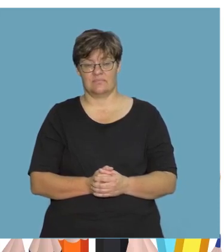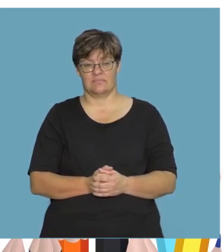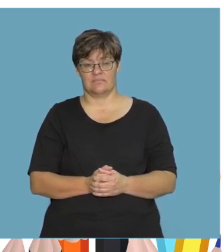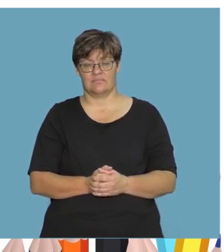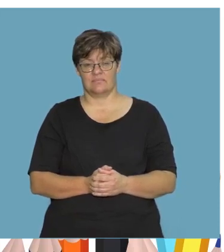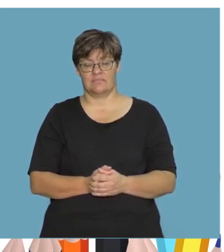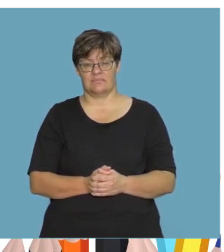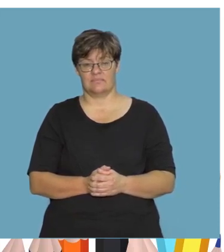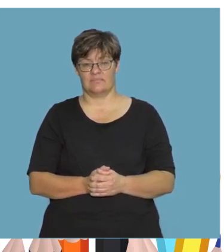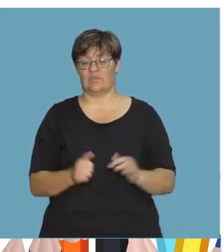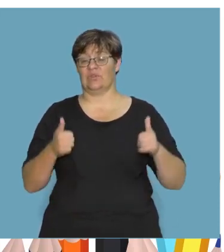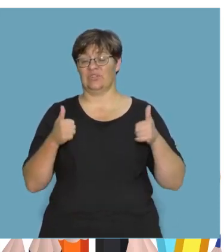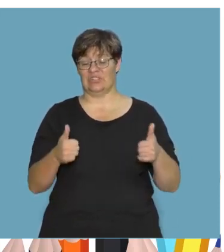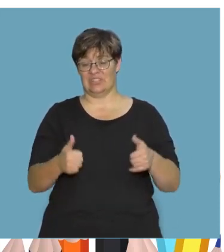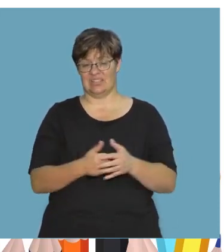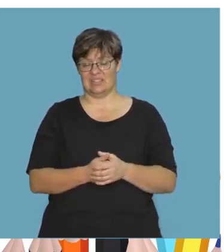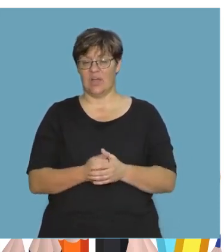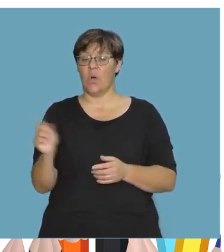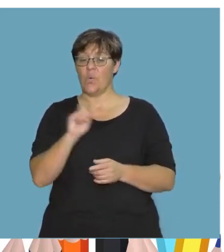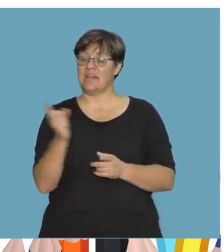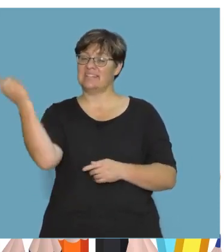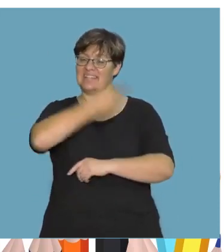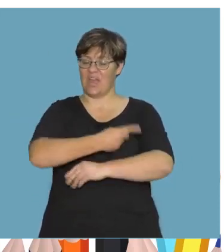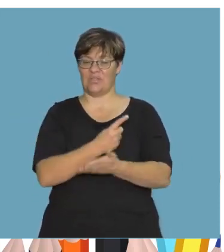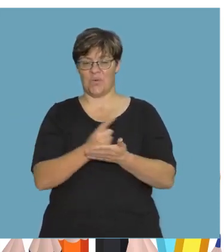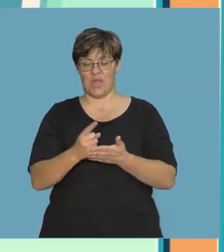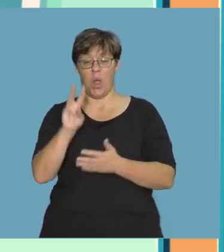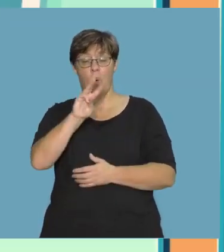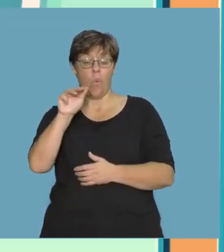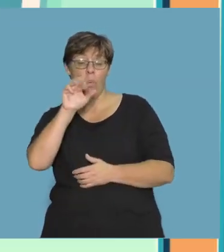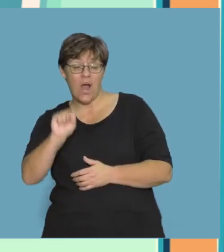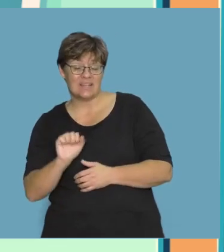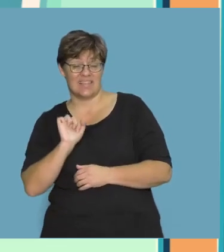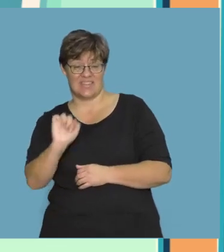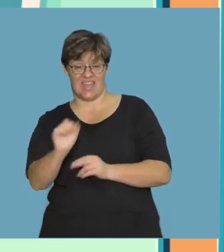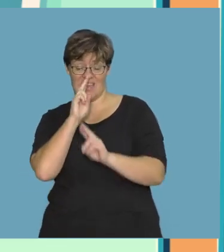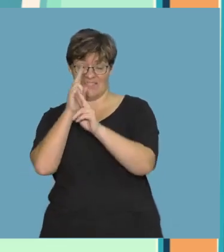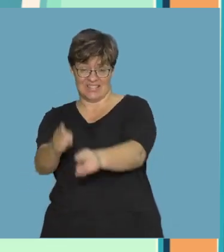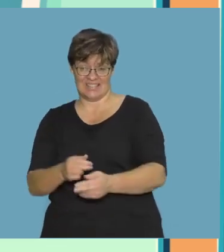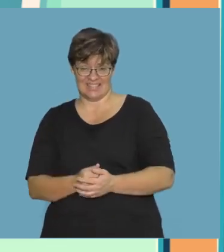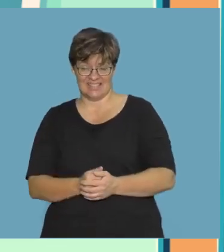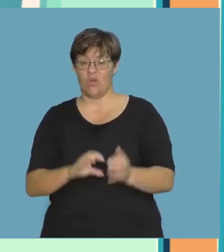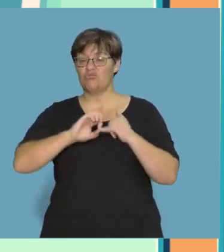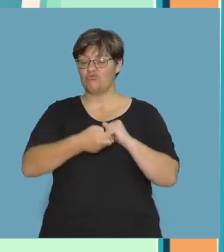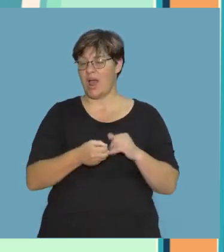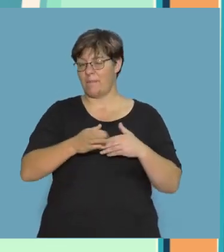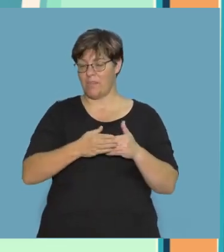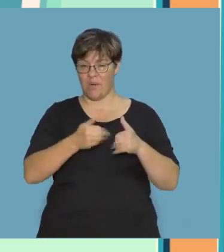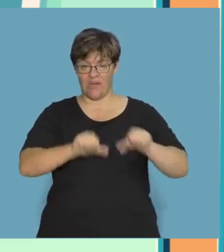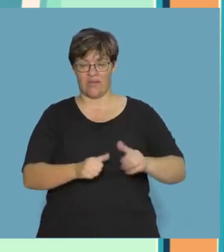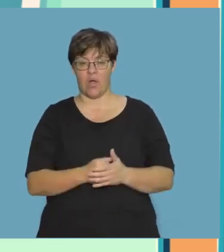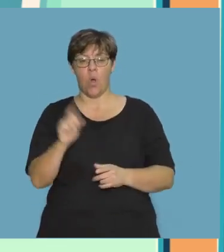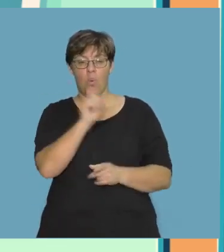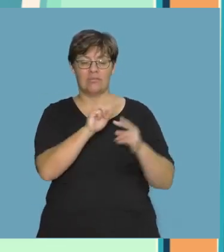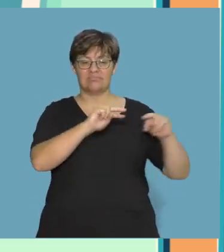Good! What day of the week was their visit? And now try this one. What kinds of books